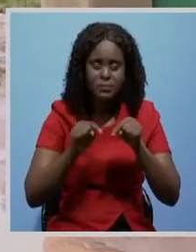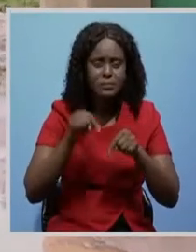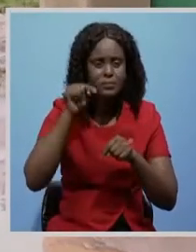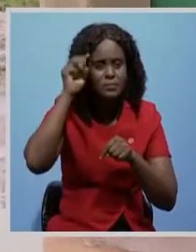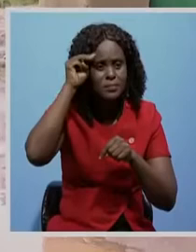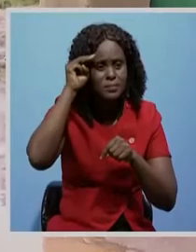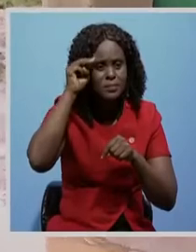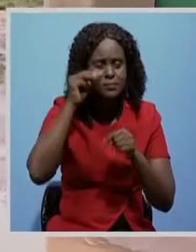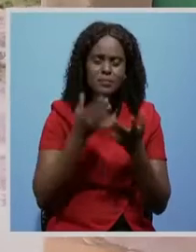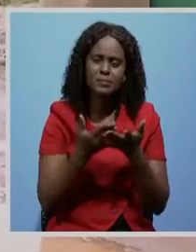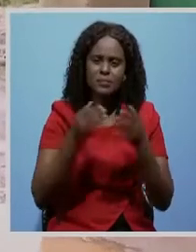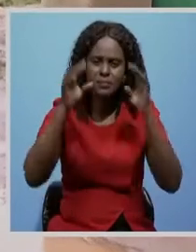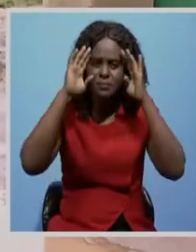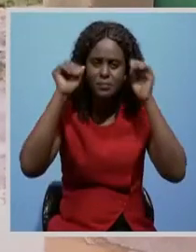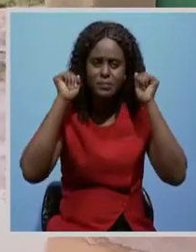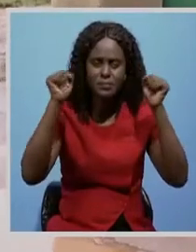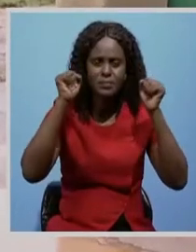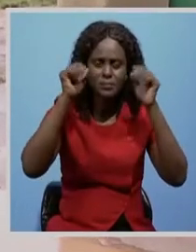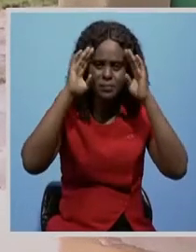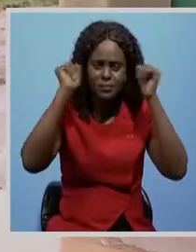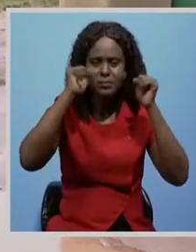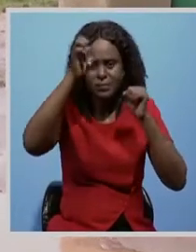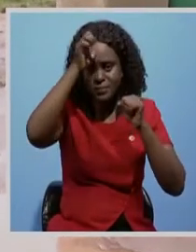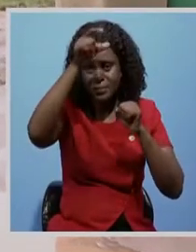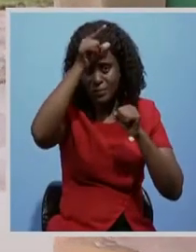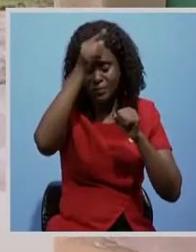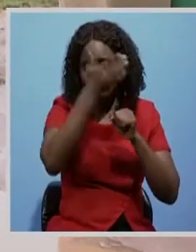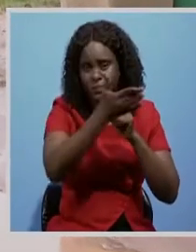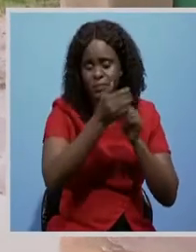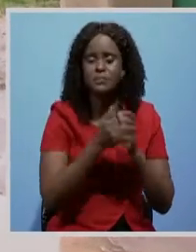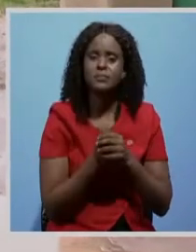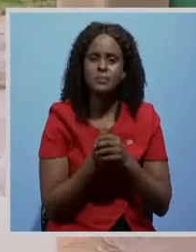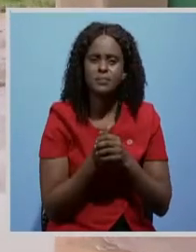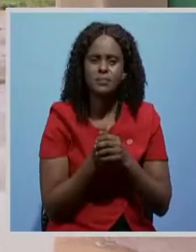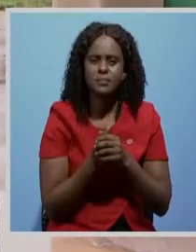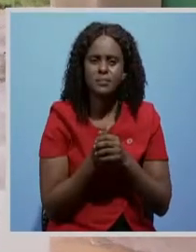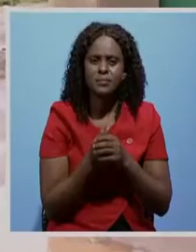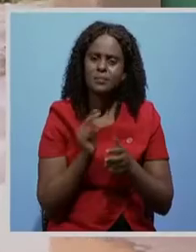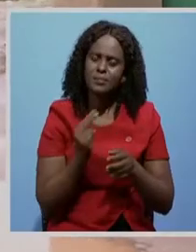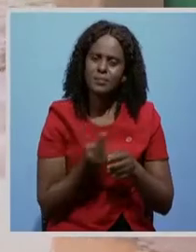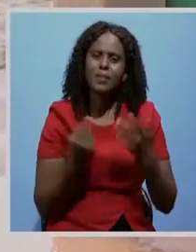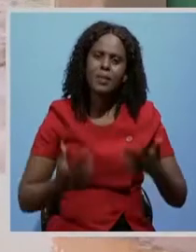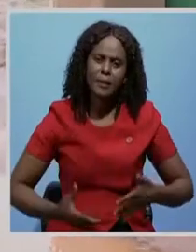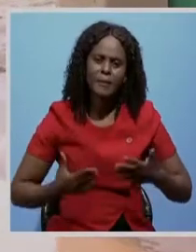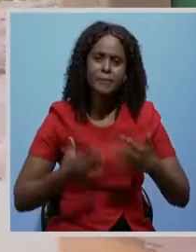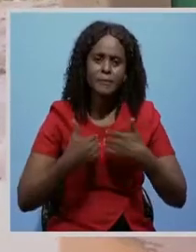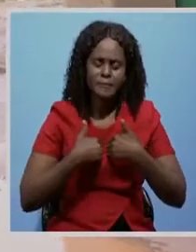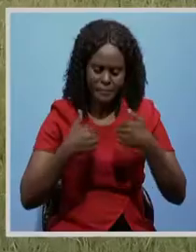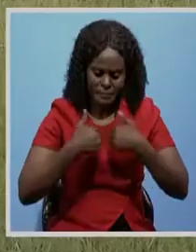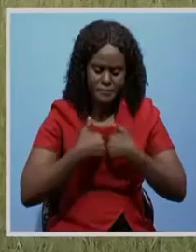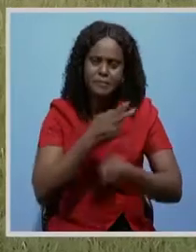president, Edgar Lung. So we are very happy to have this.